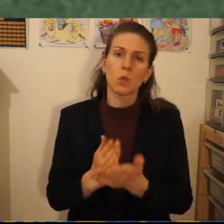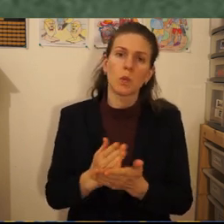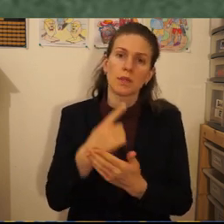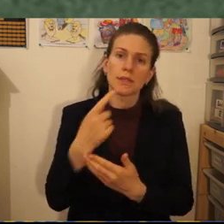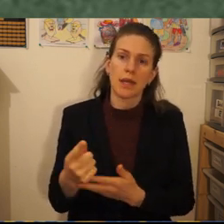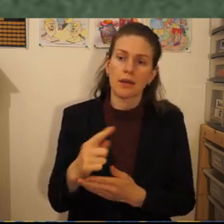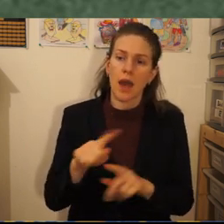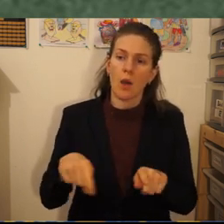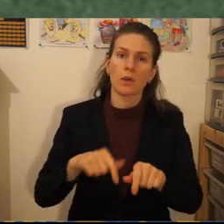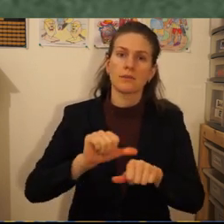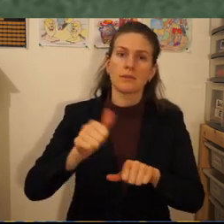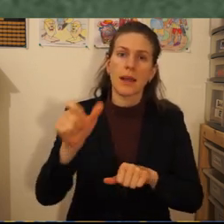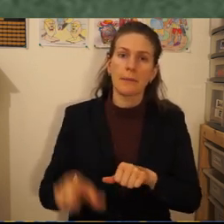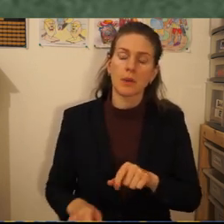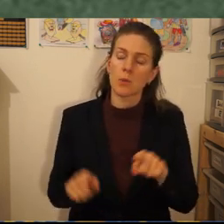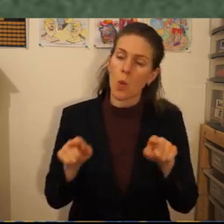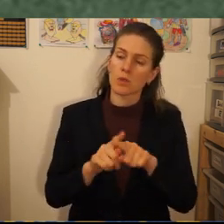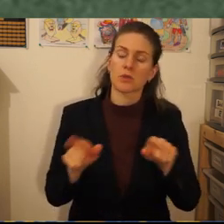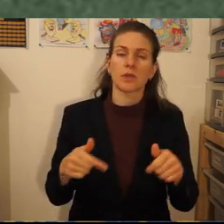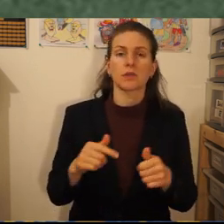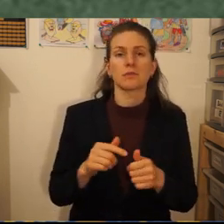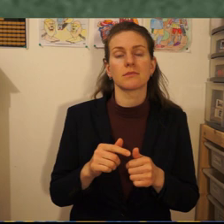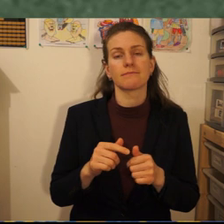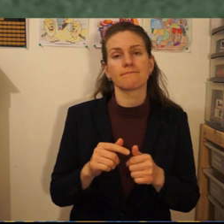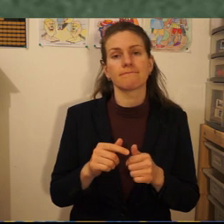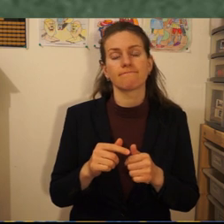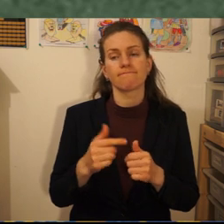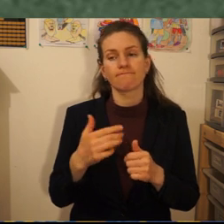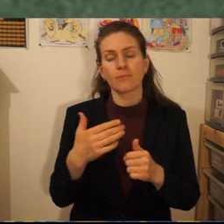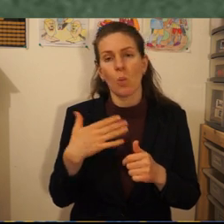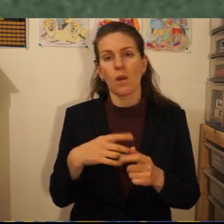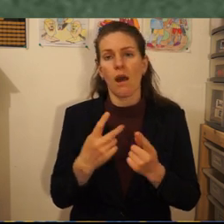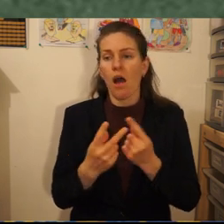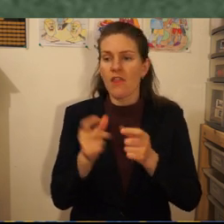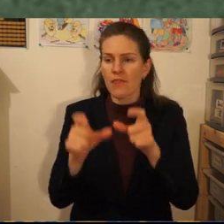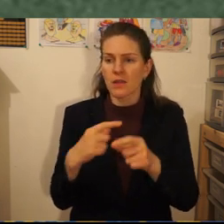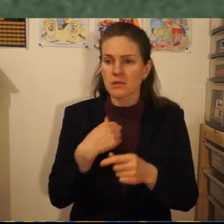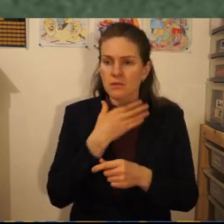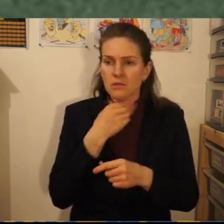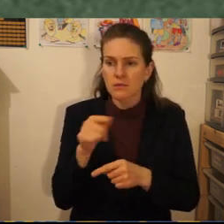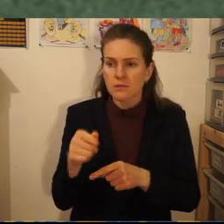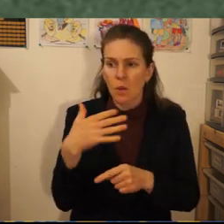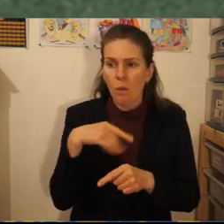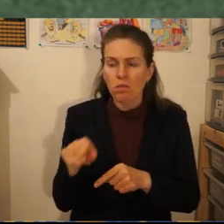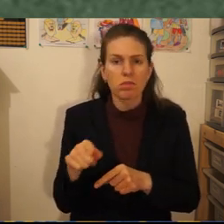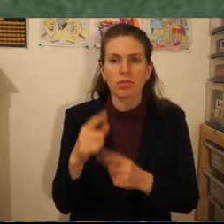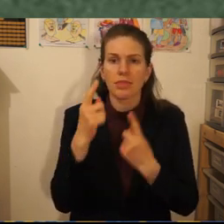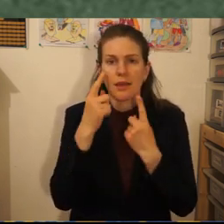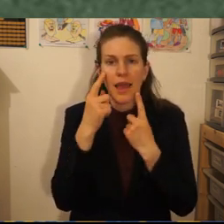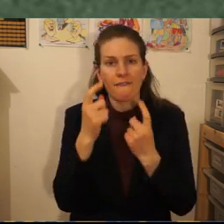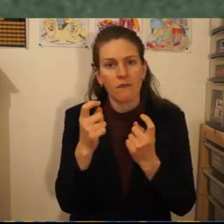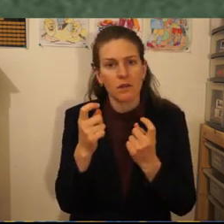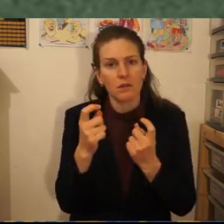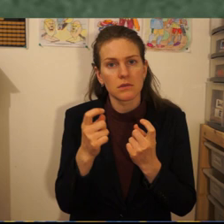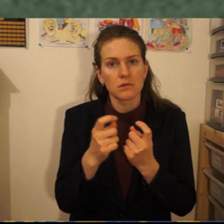who are our neighbours but also we do not want anything that belongs to our neighbour we're careful that we